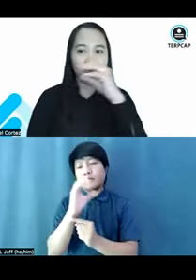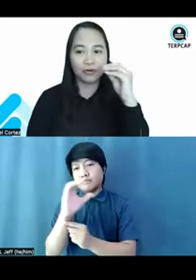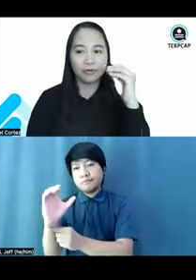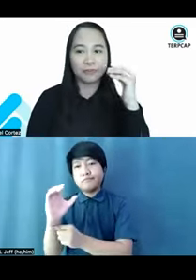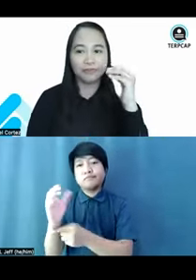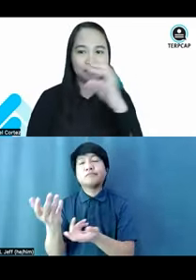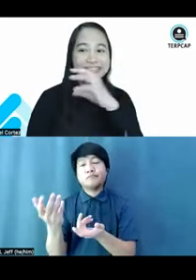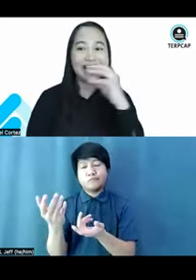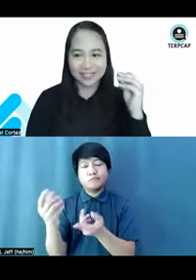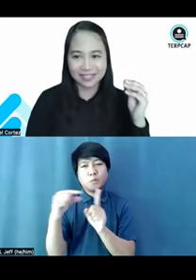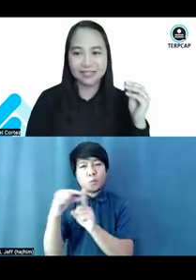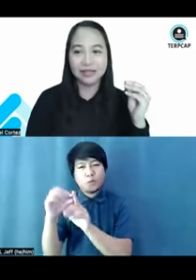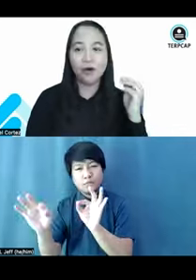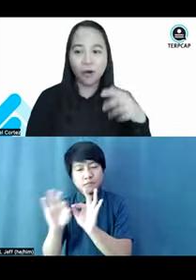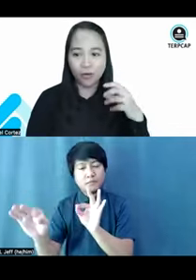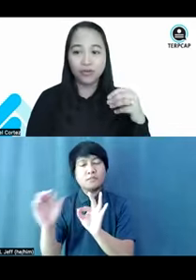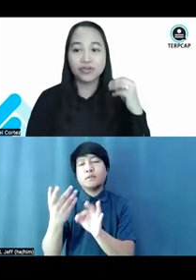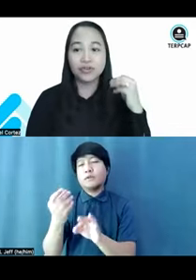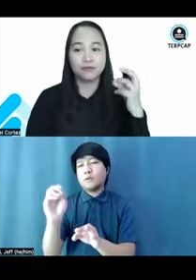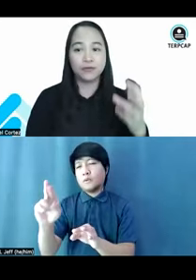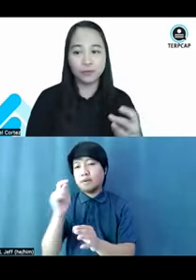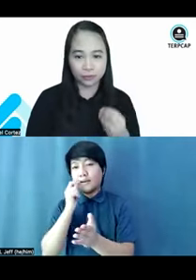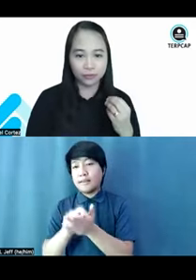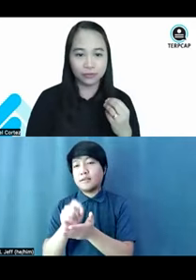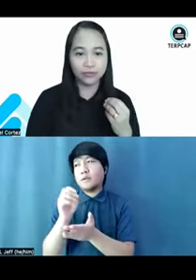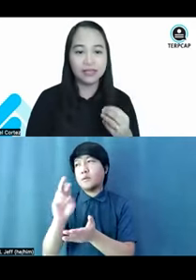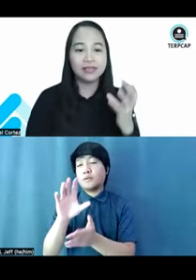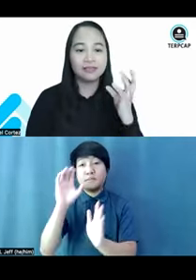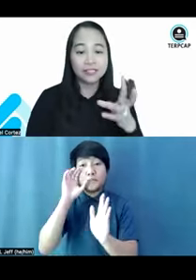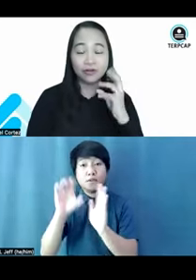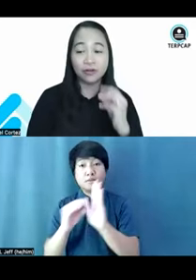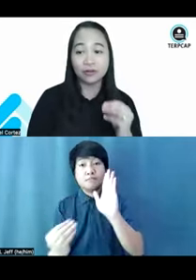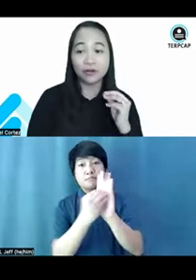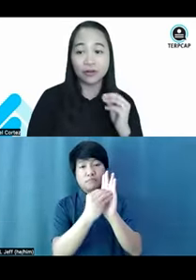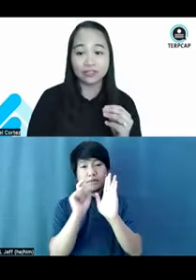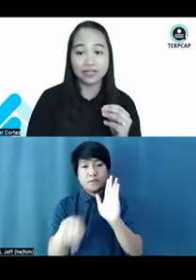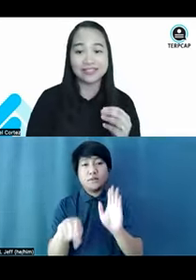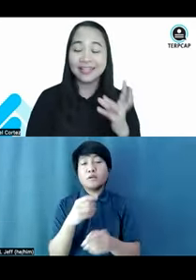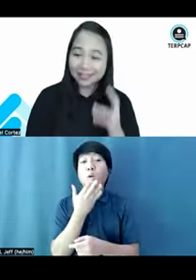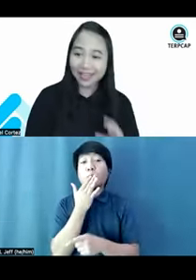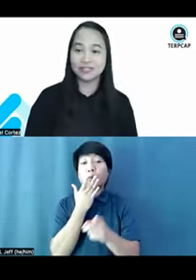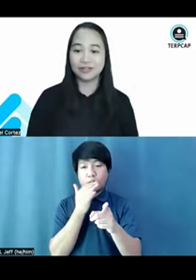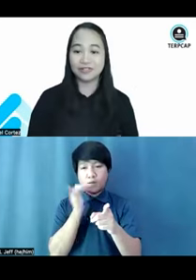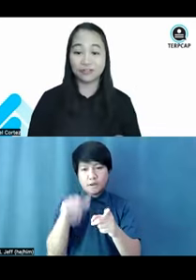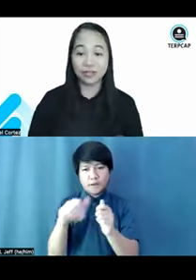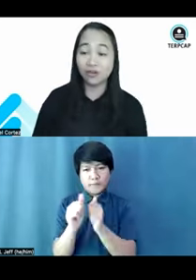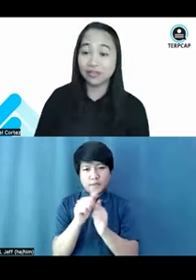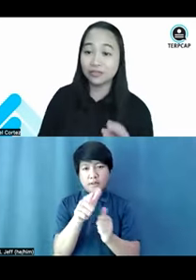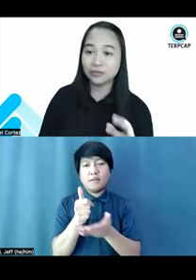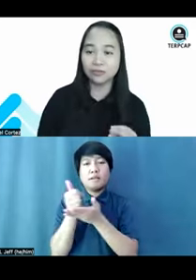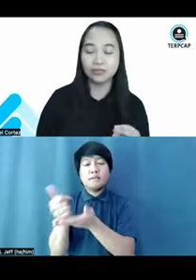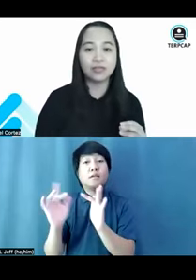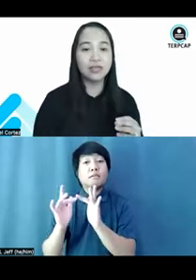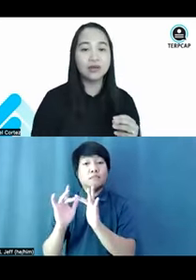or text over your photo, this Color Contrast Analyzer, it's a free